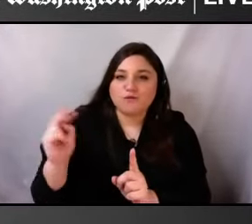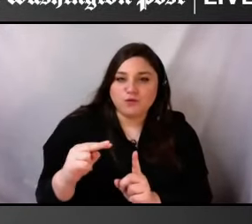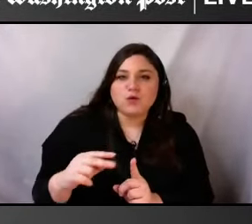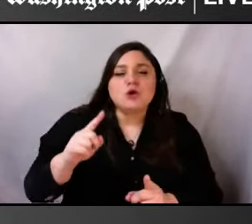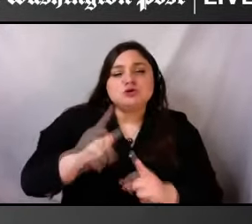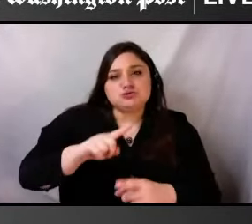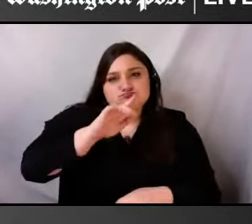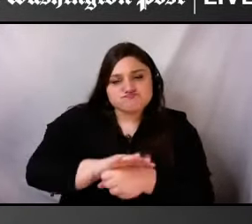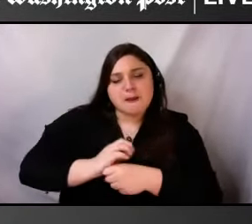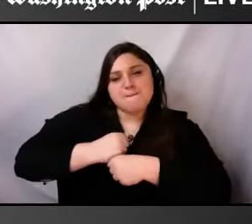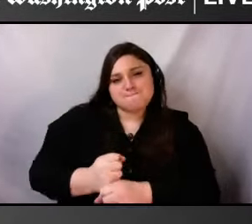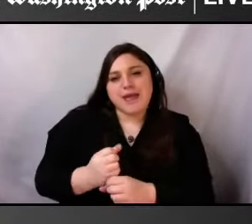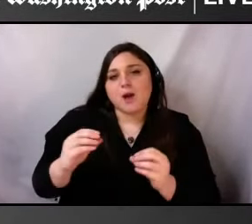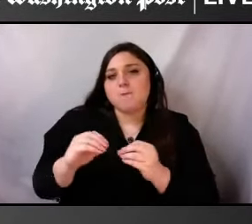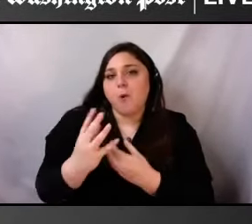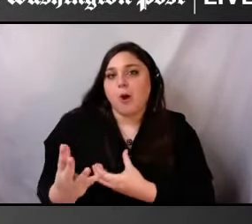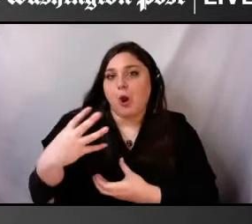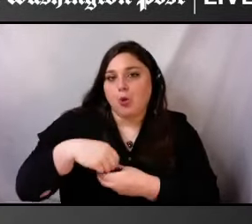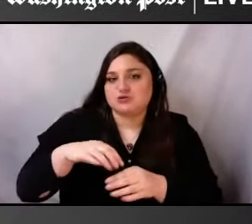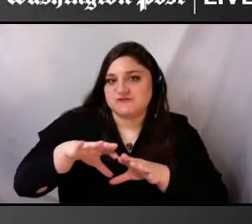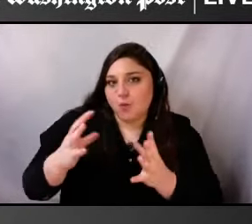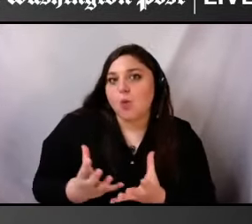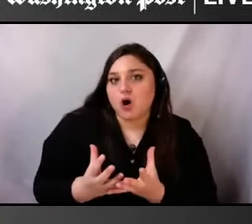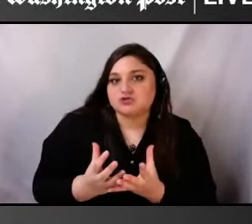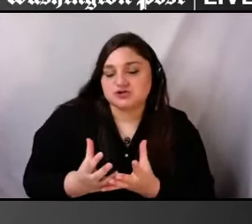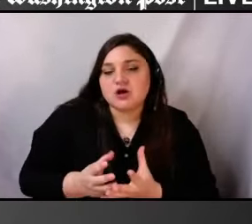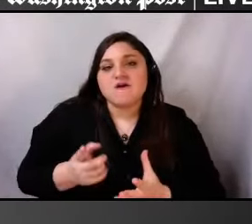where we know and feel like we belong.